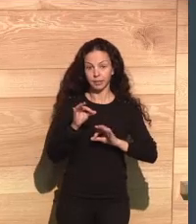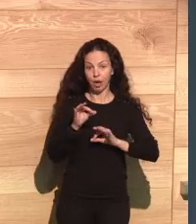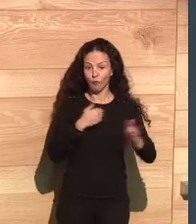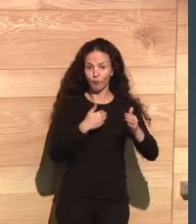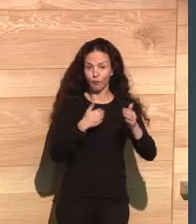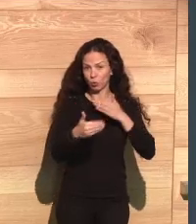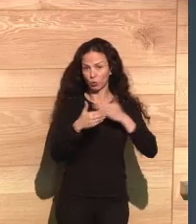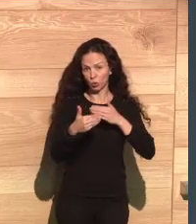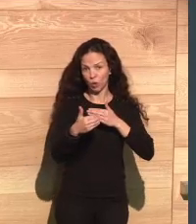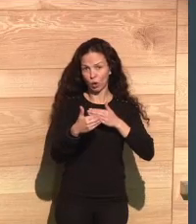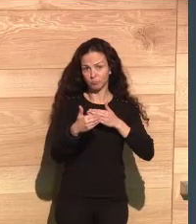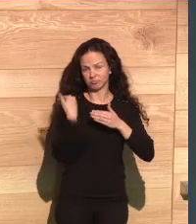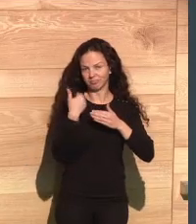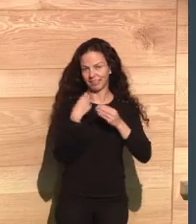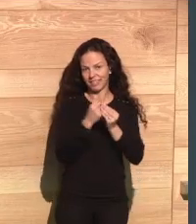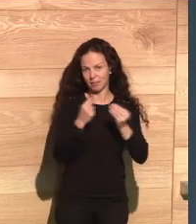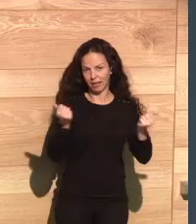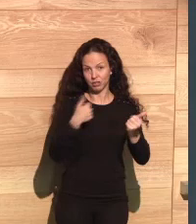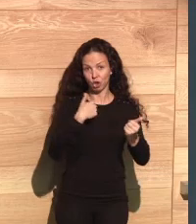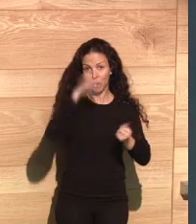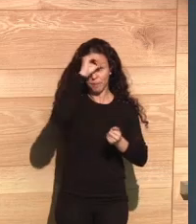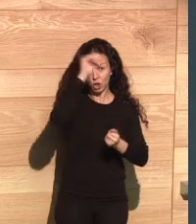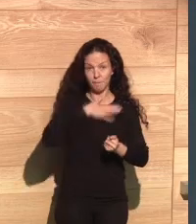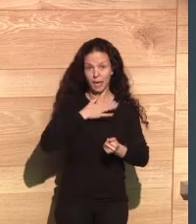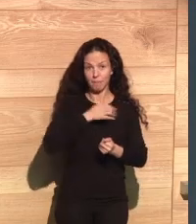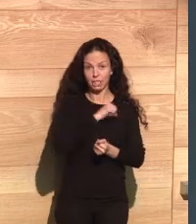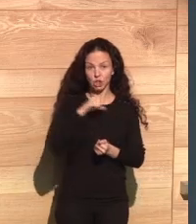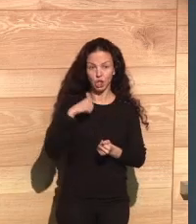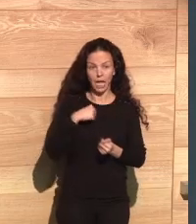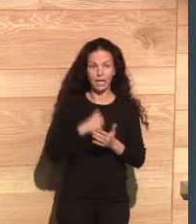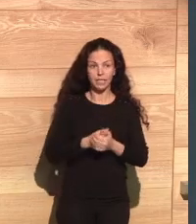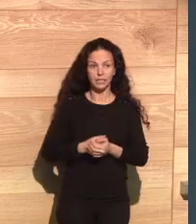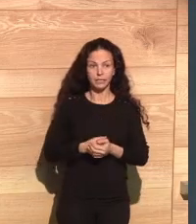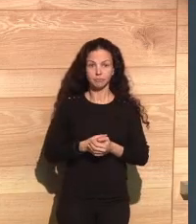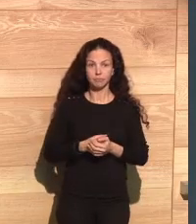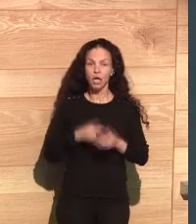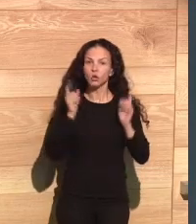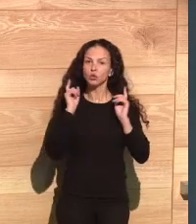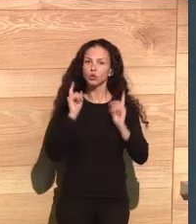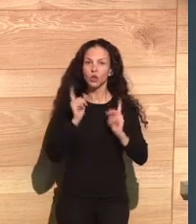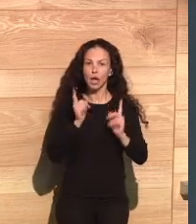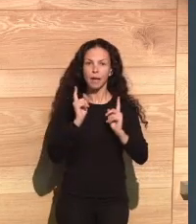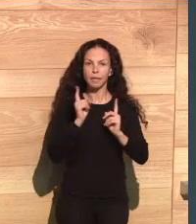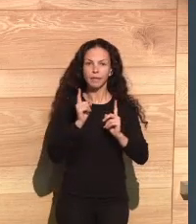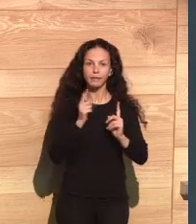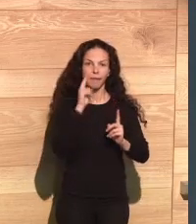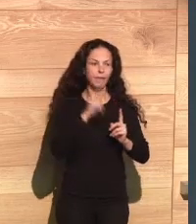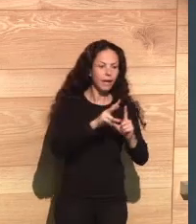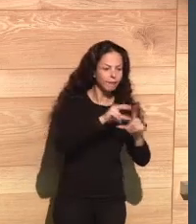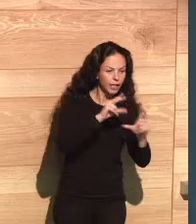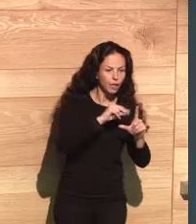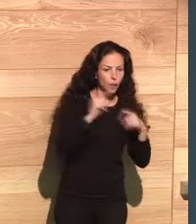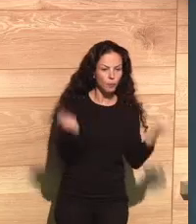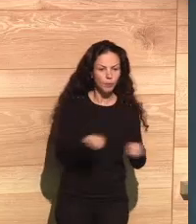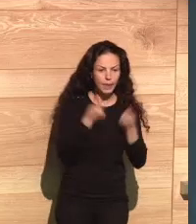watch and not just like the videos and the sort of advertisements that I genuinely like.